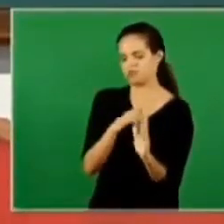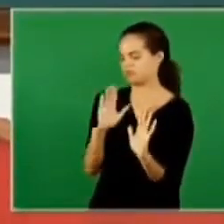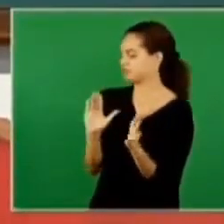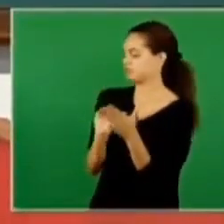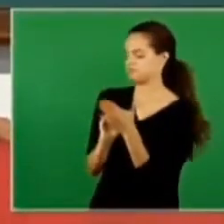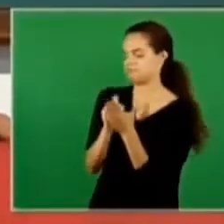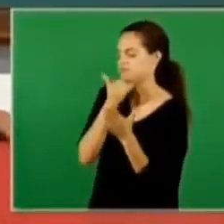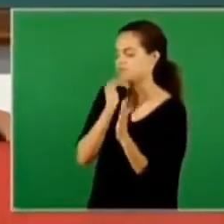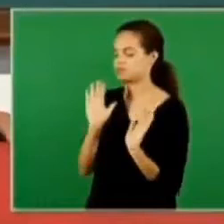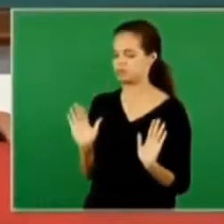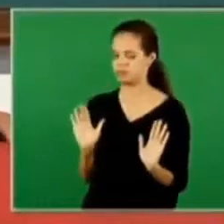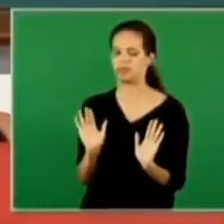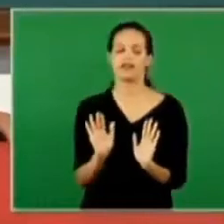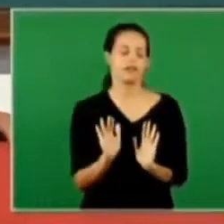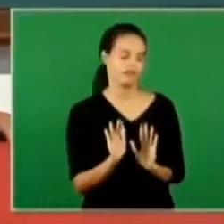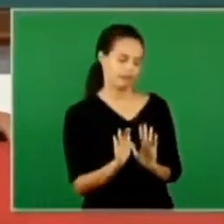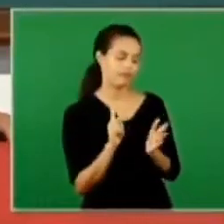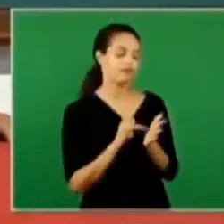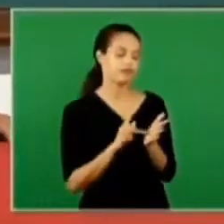times have changed